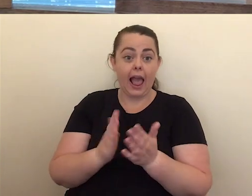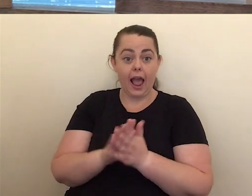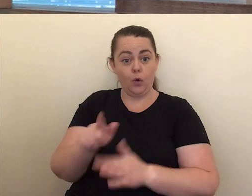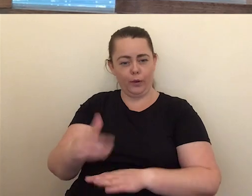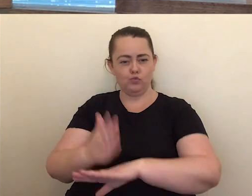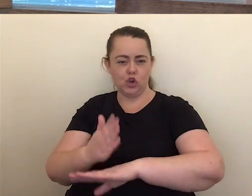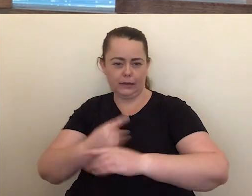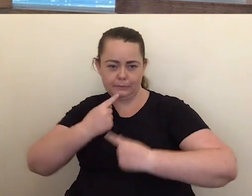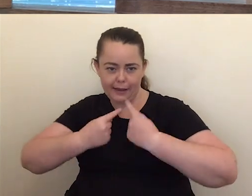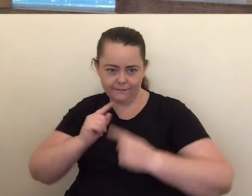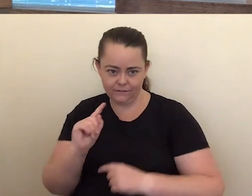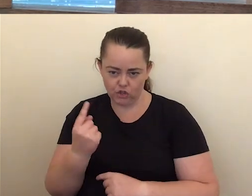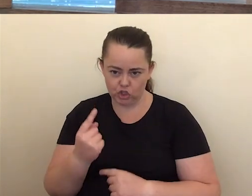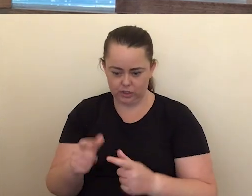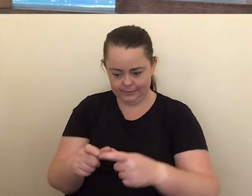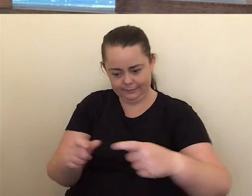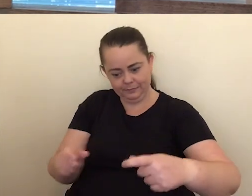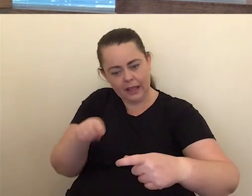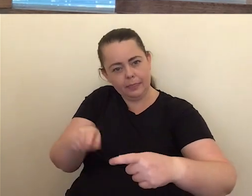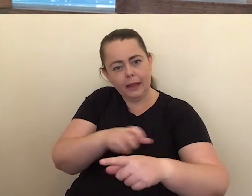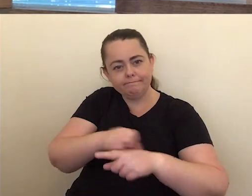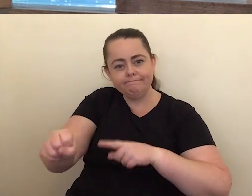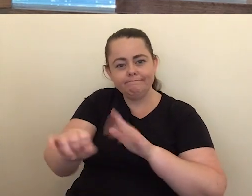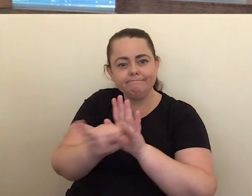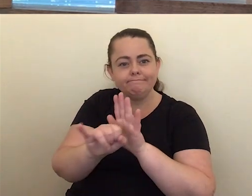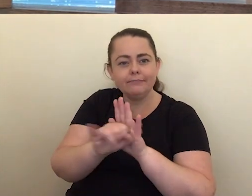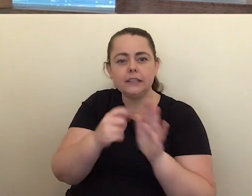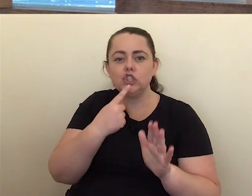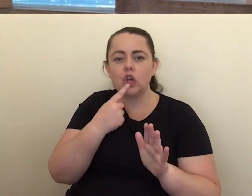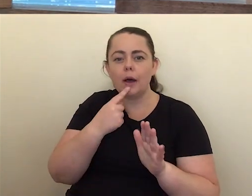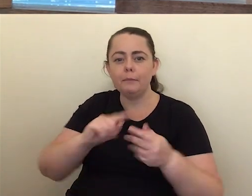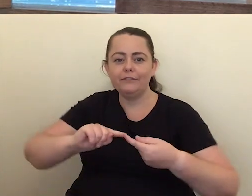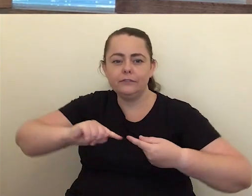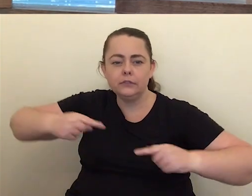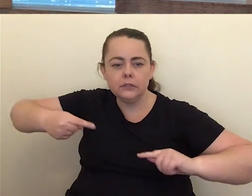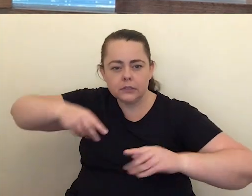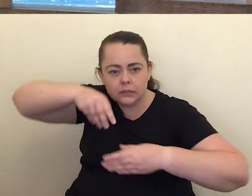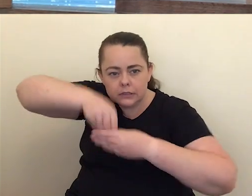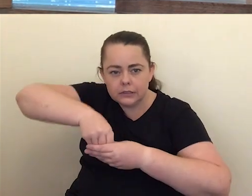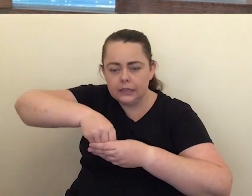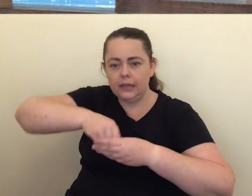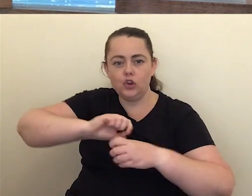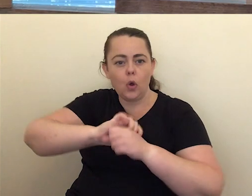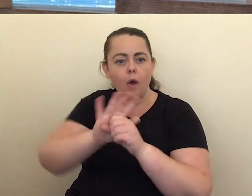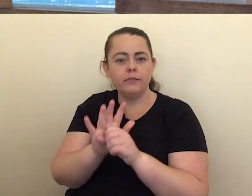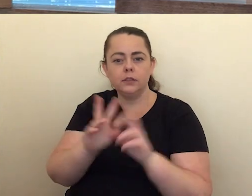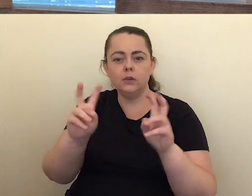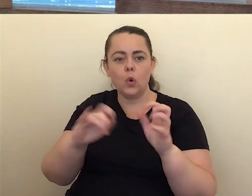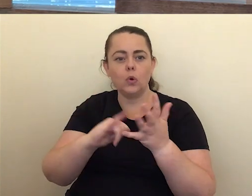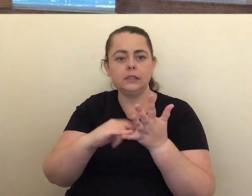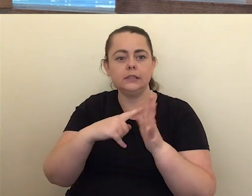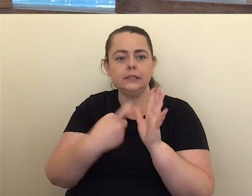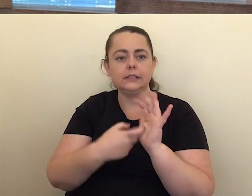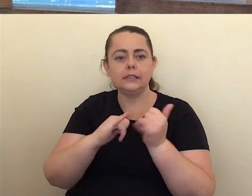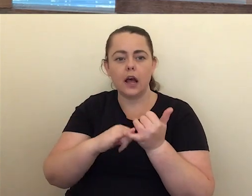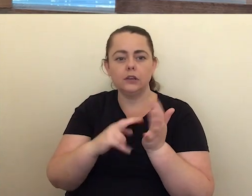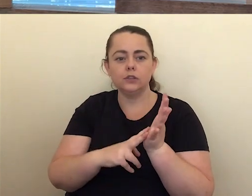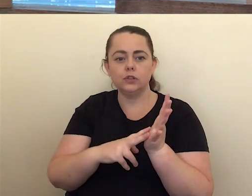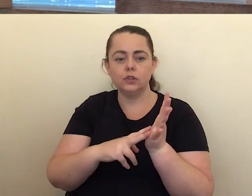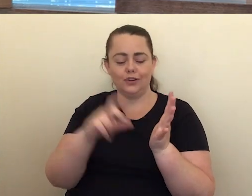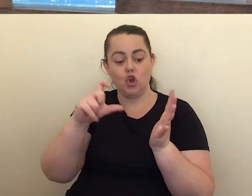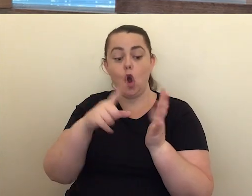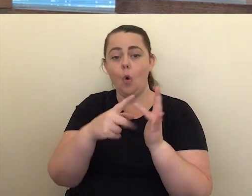which is the virus that causes COVID. And any rapid antigen test approved in Australia by the TGA